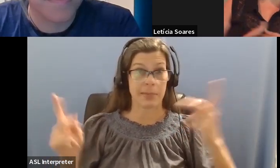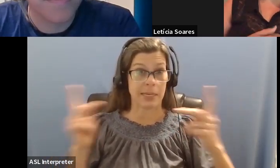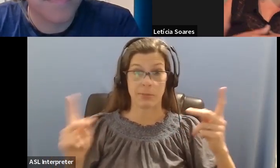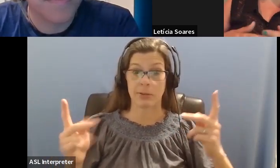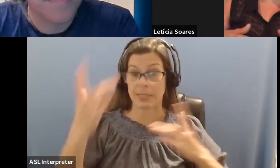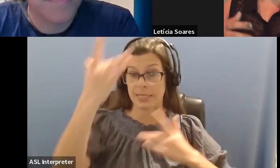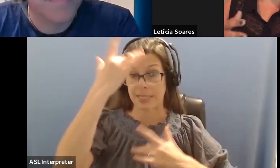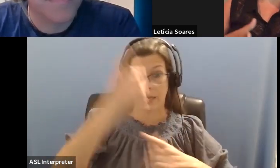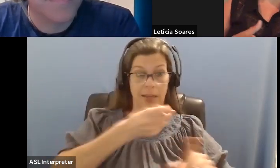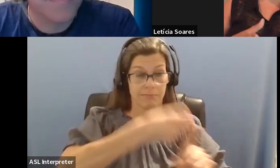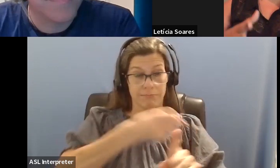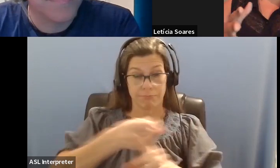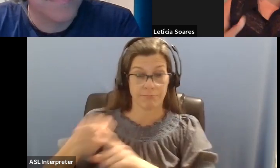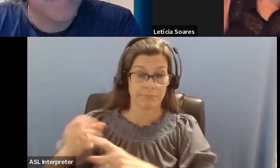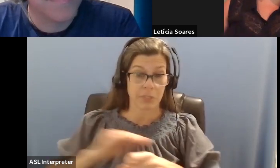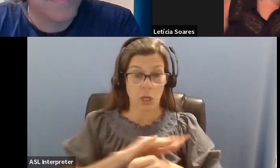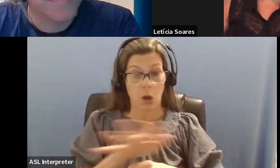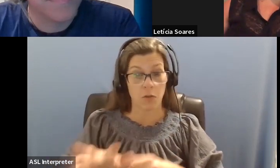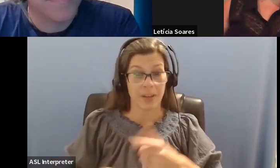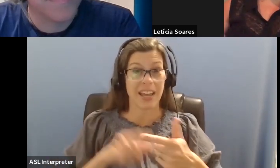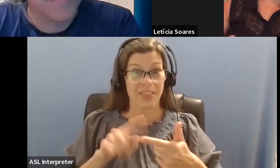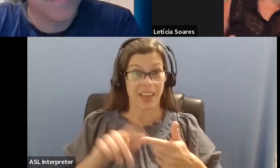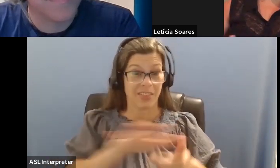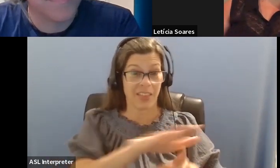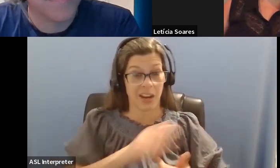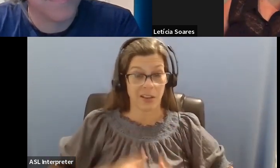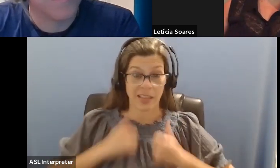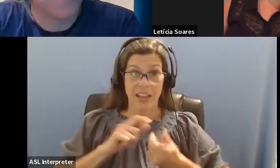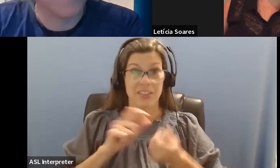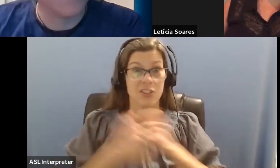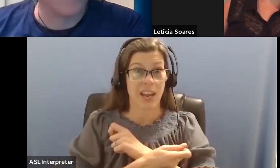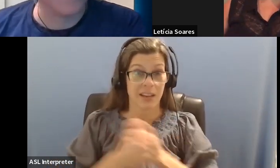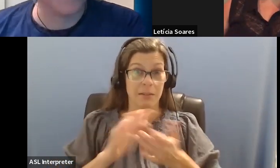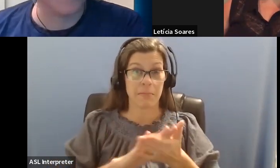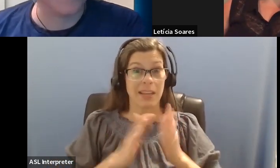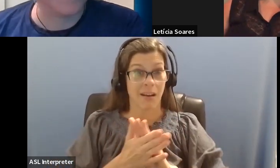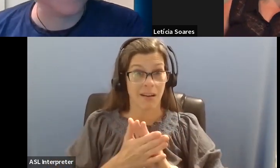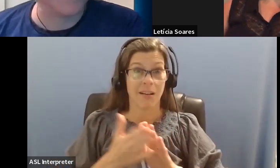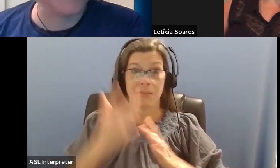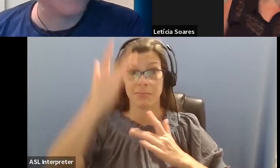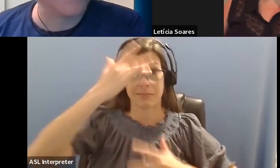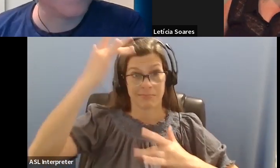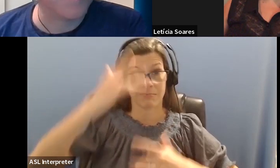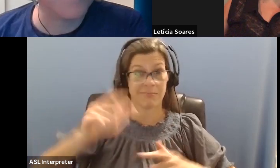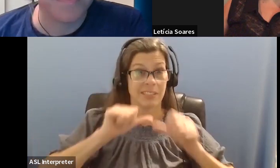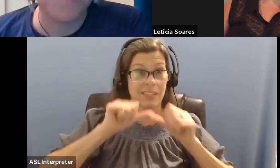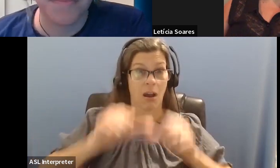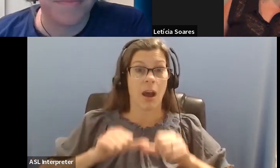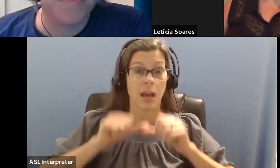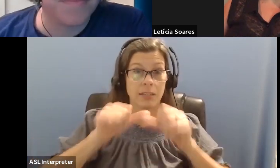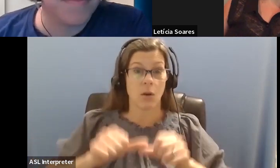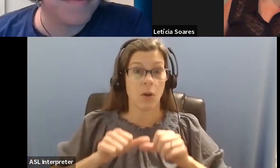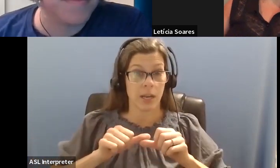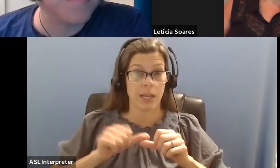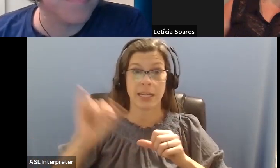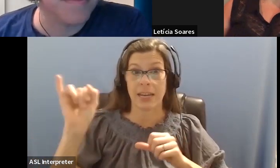pandemic, like really just showing people that you need to pay attention to post infectious illnesses.